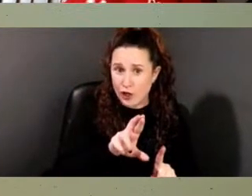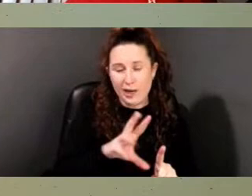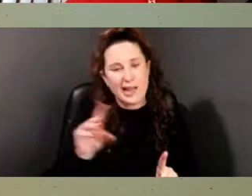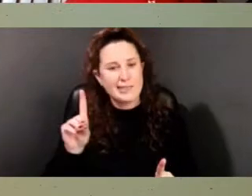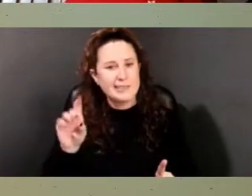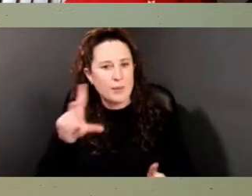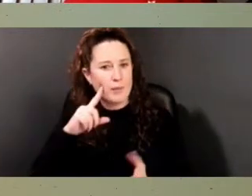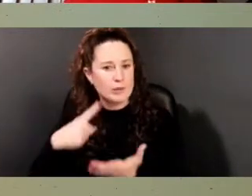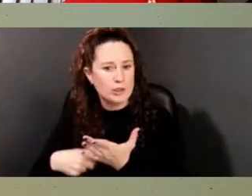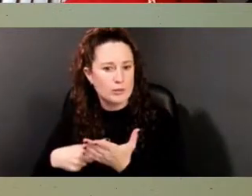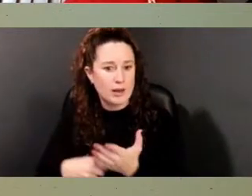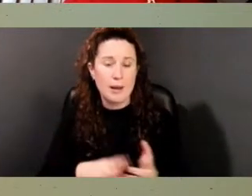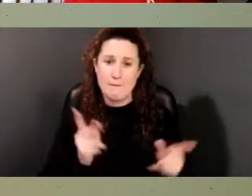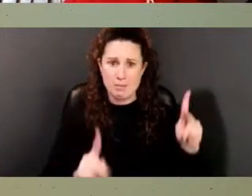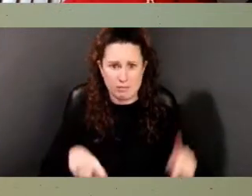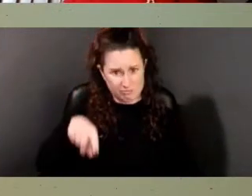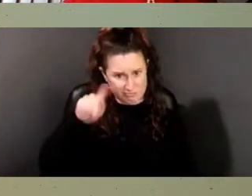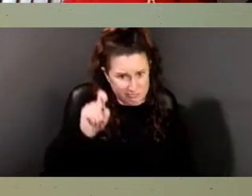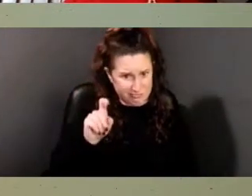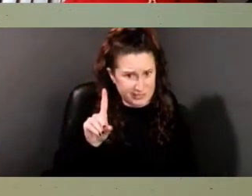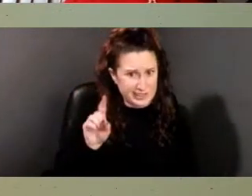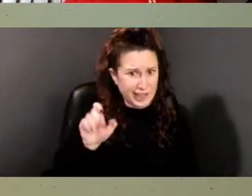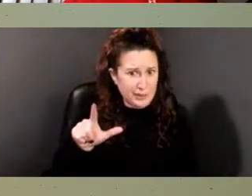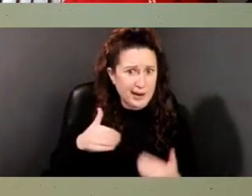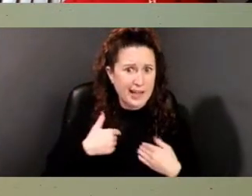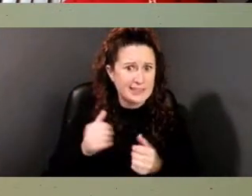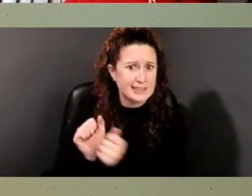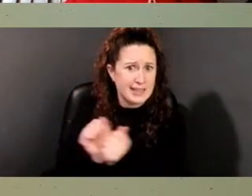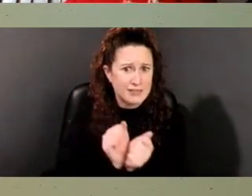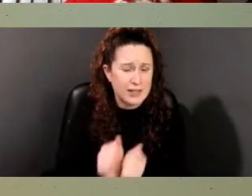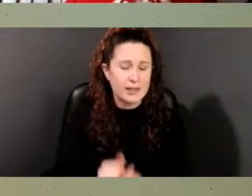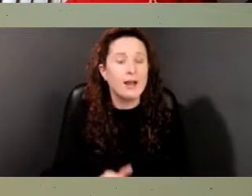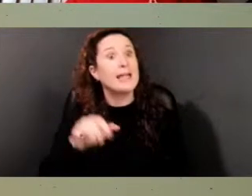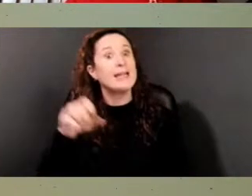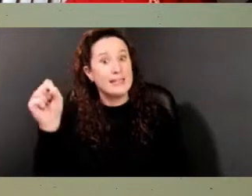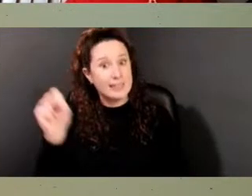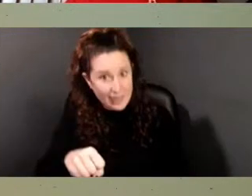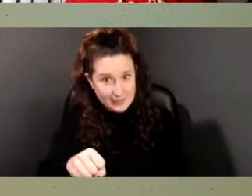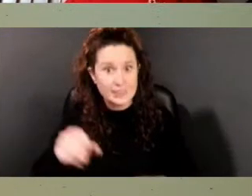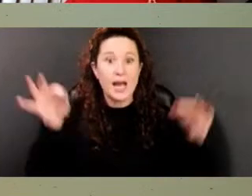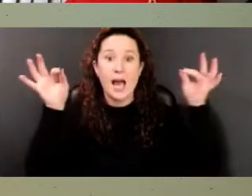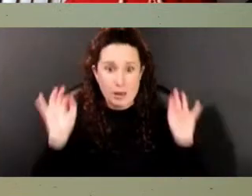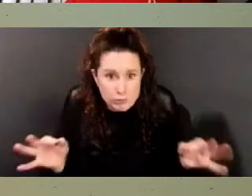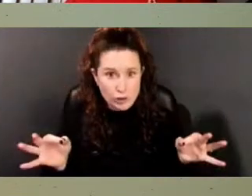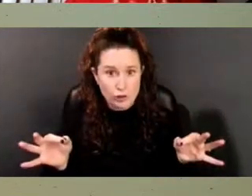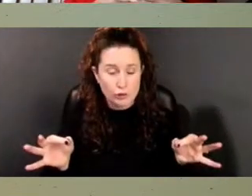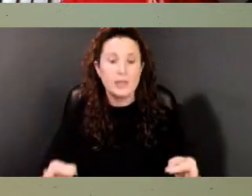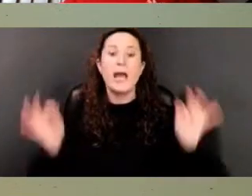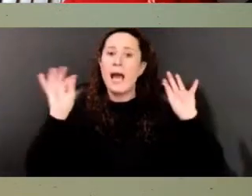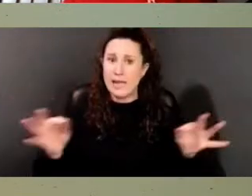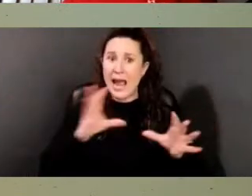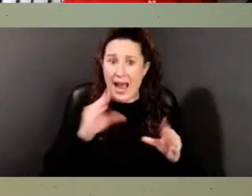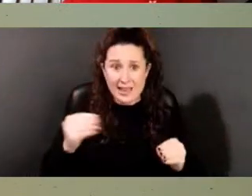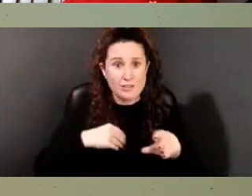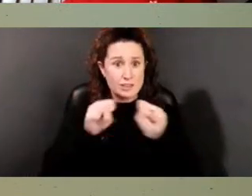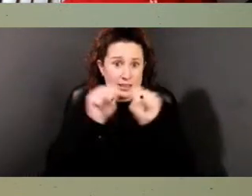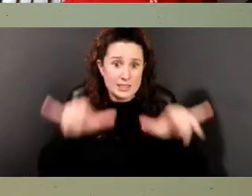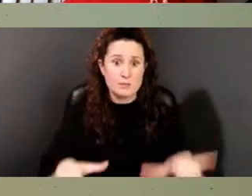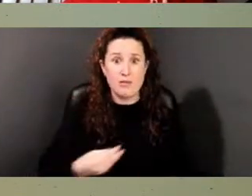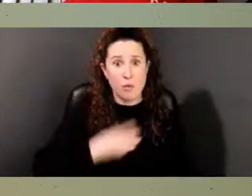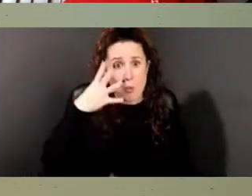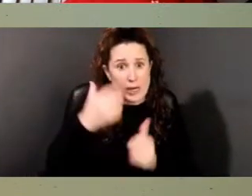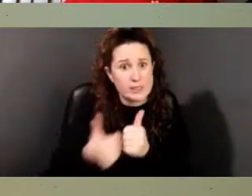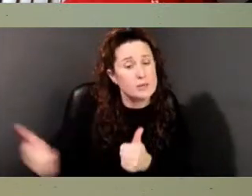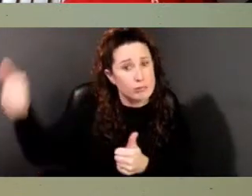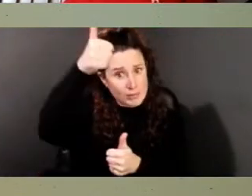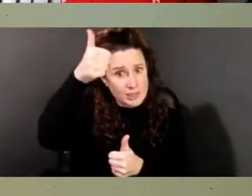people are like, there's slavery there? And there's absolutely a system of white supremacy that